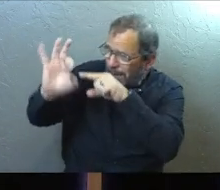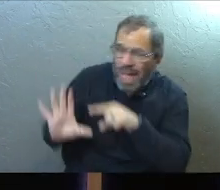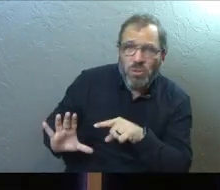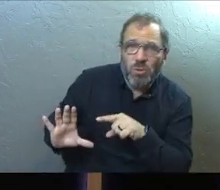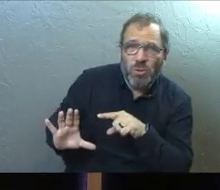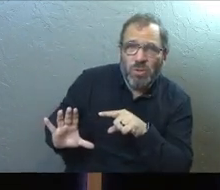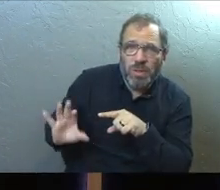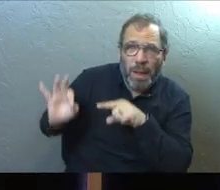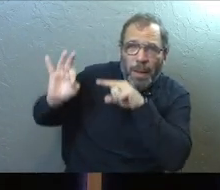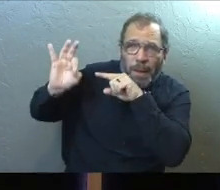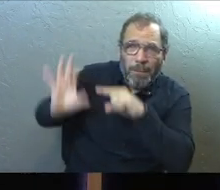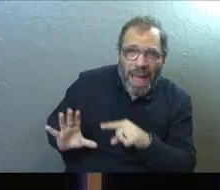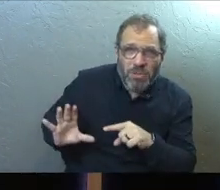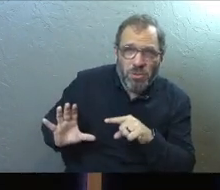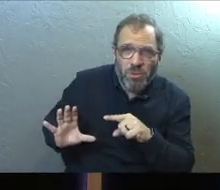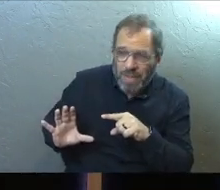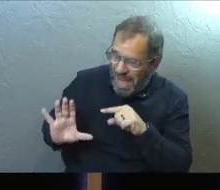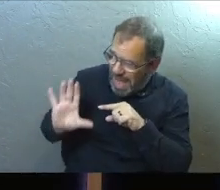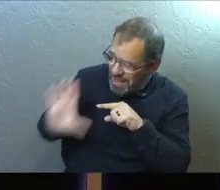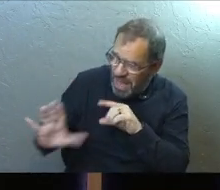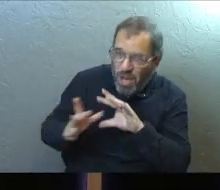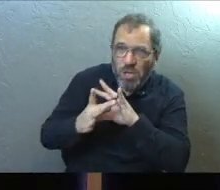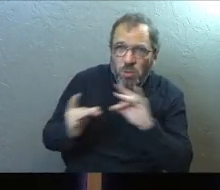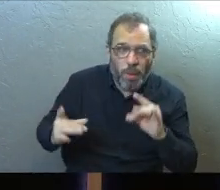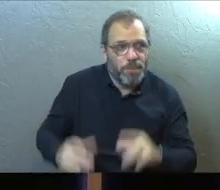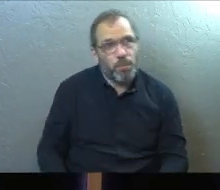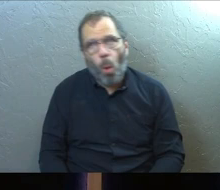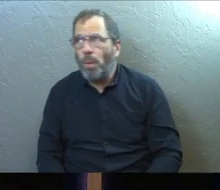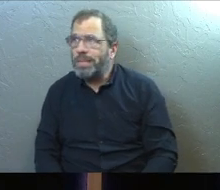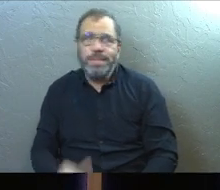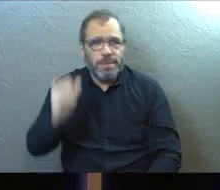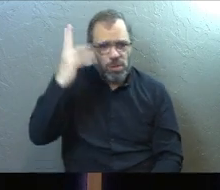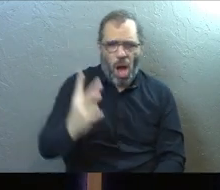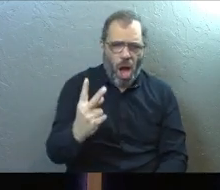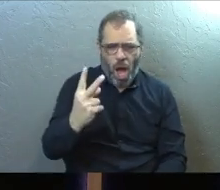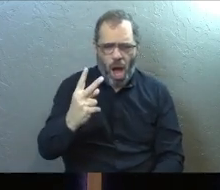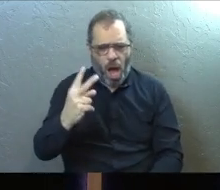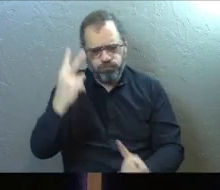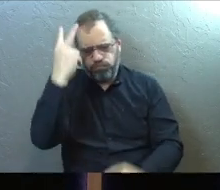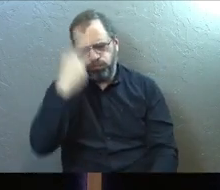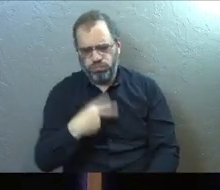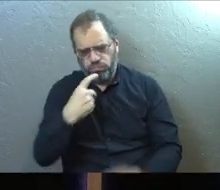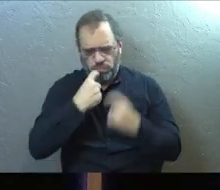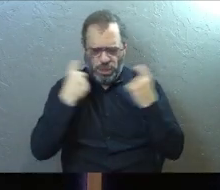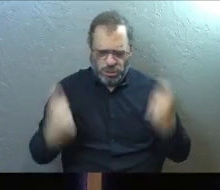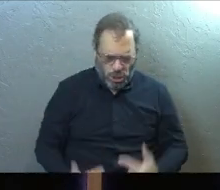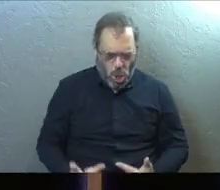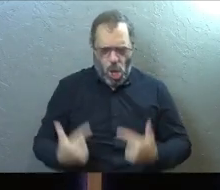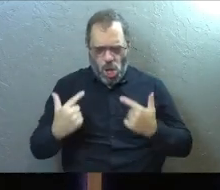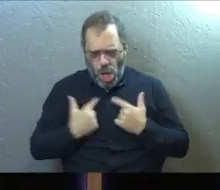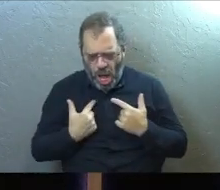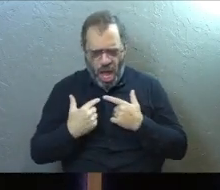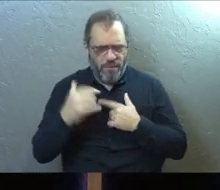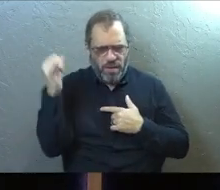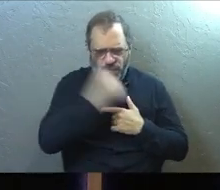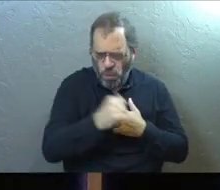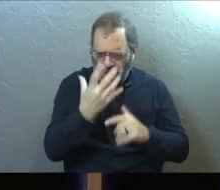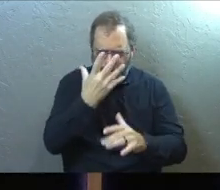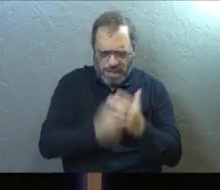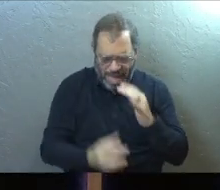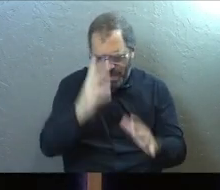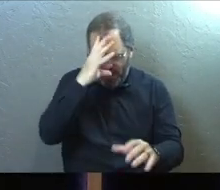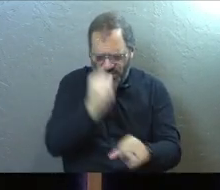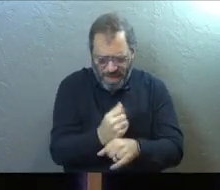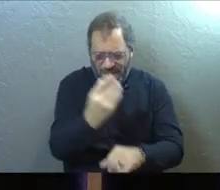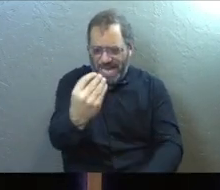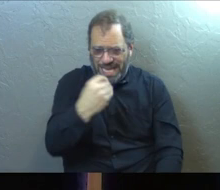and their story is not that God judged my sinful lifestyle and foolishness and lack of